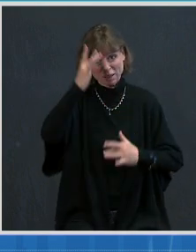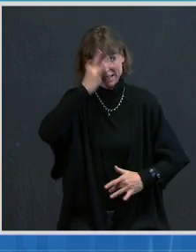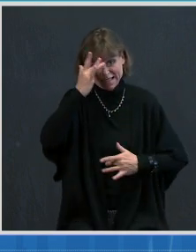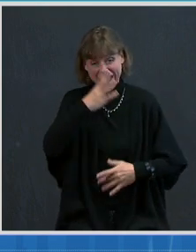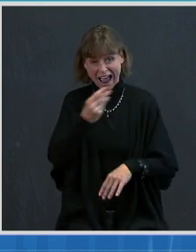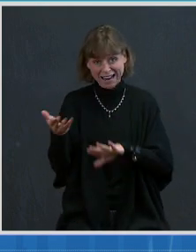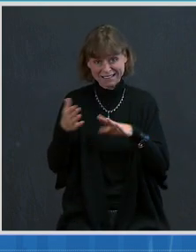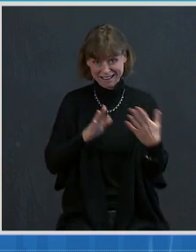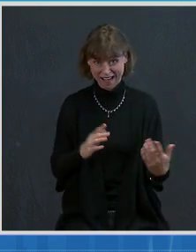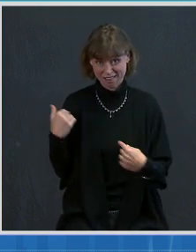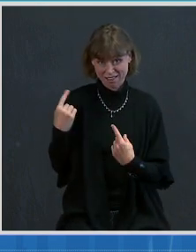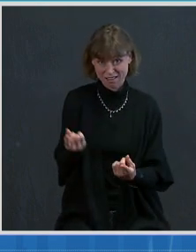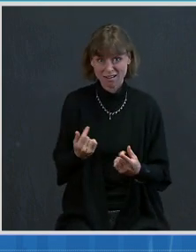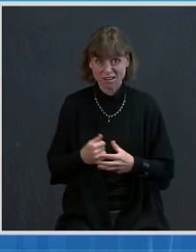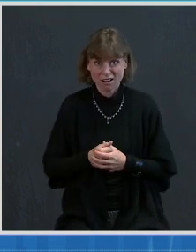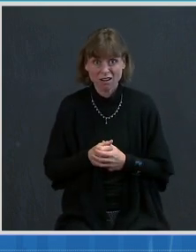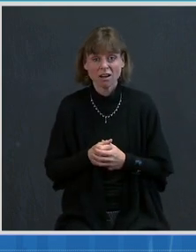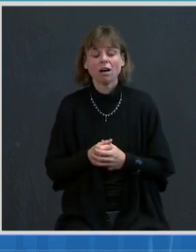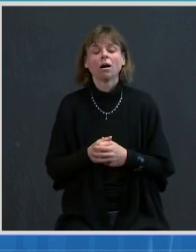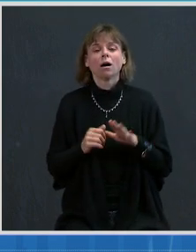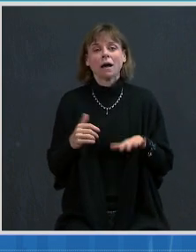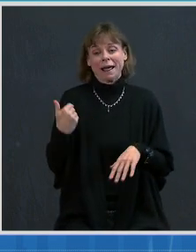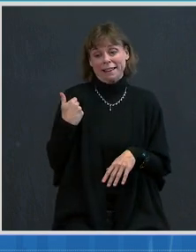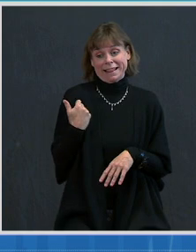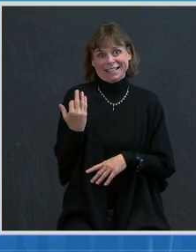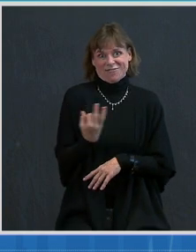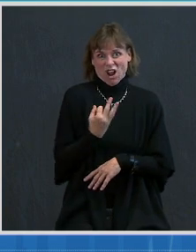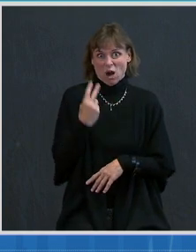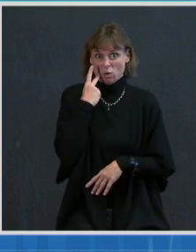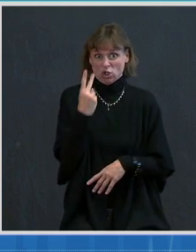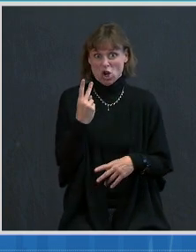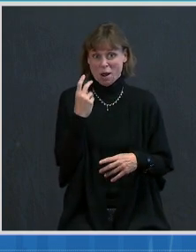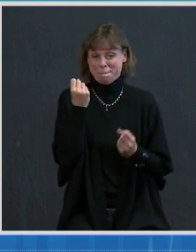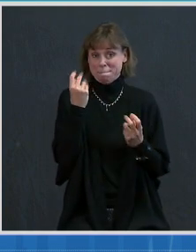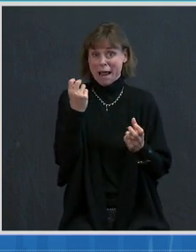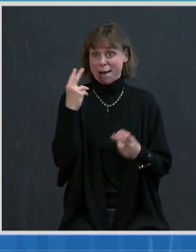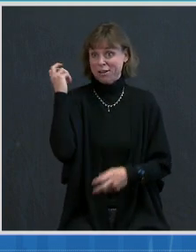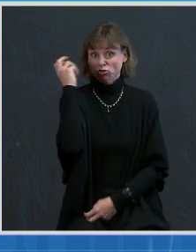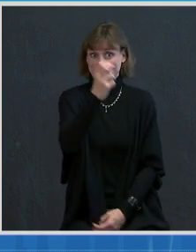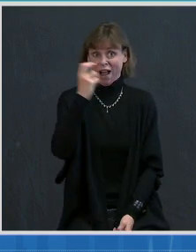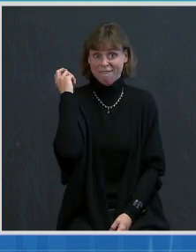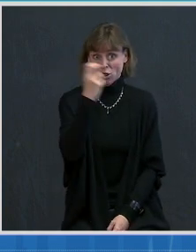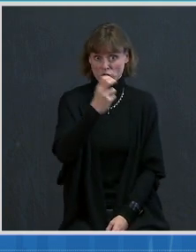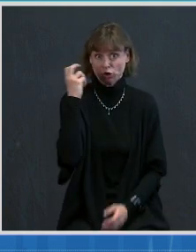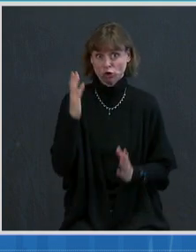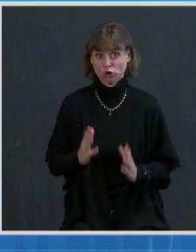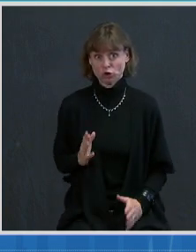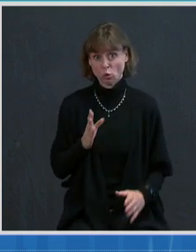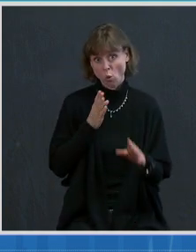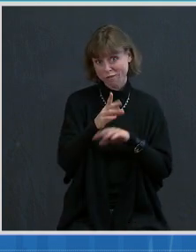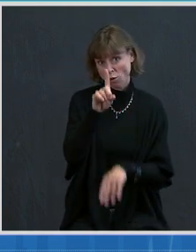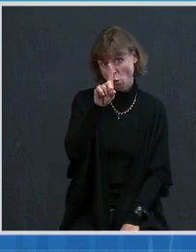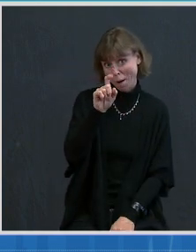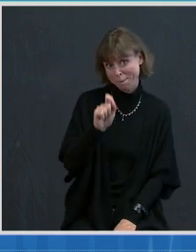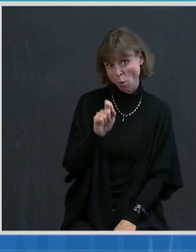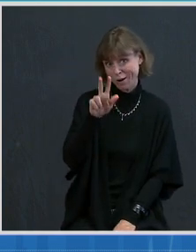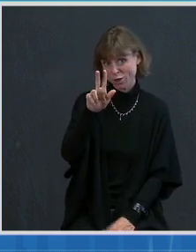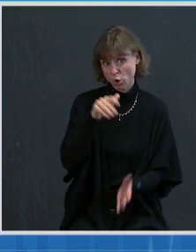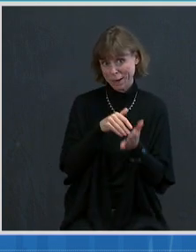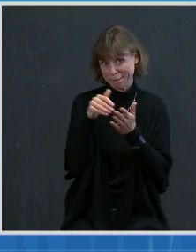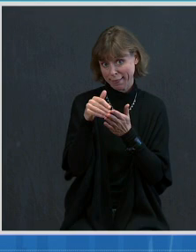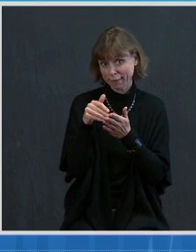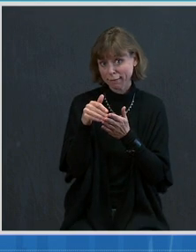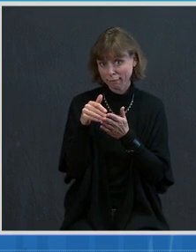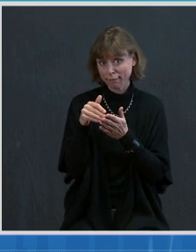This past Friday, we saw more travelers pass through our airports, over 1.3 million. This is the